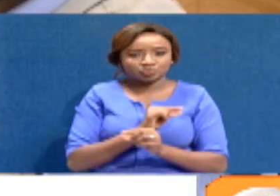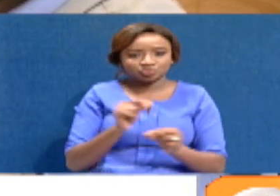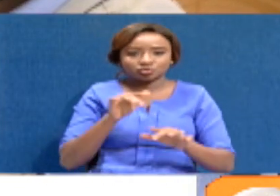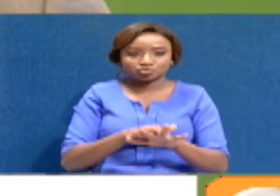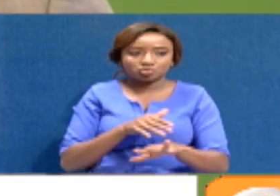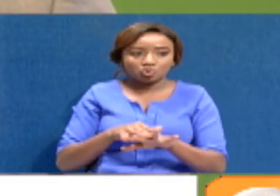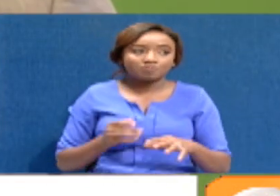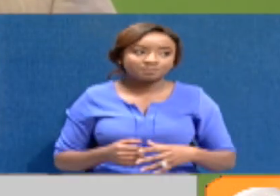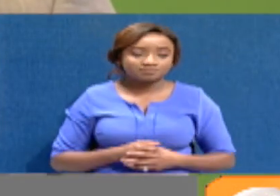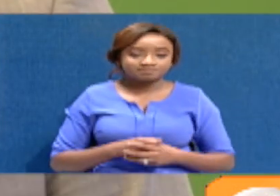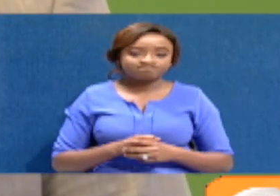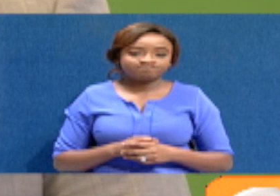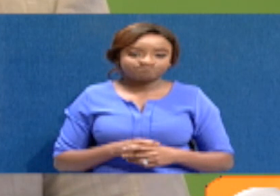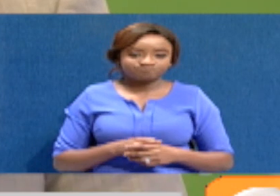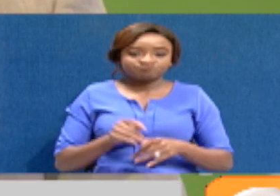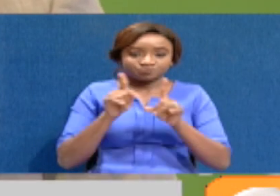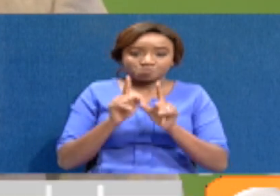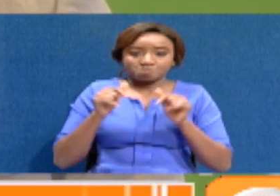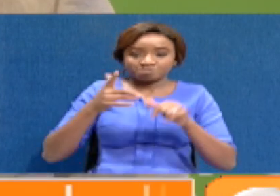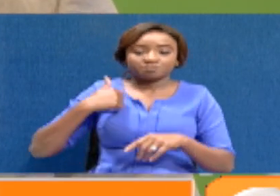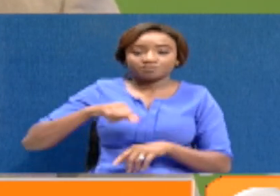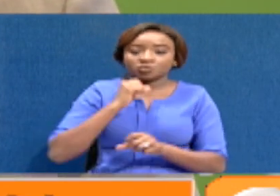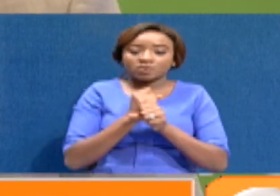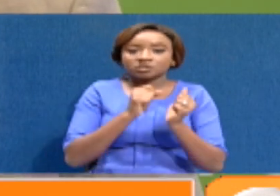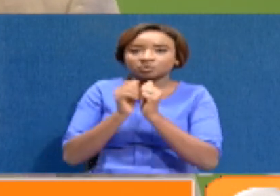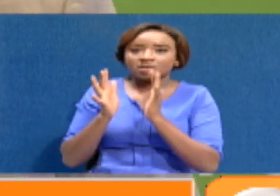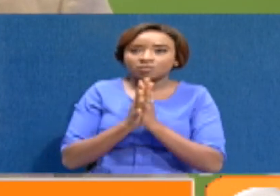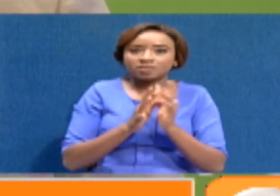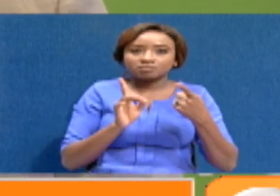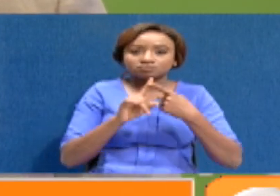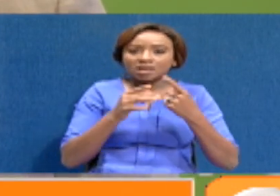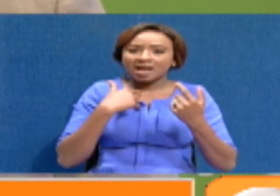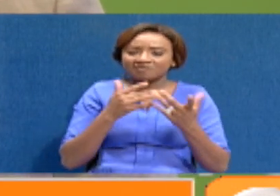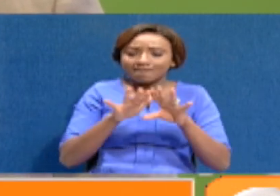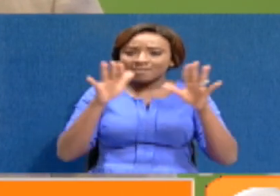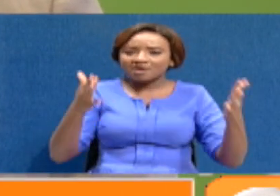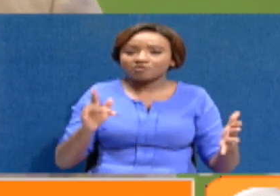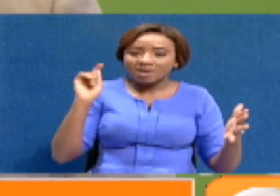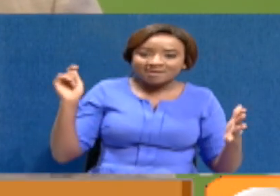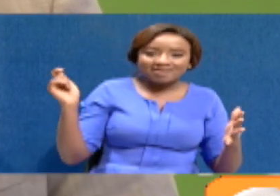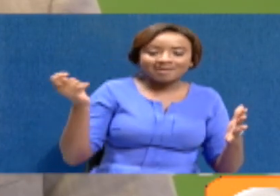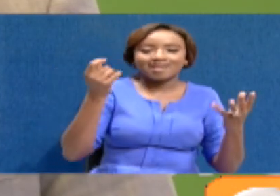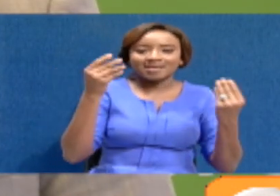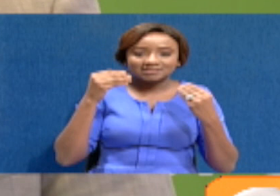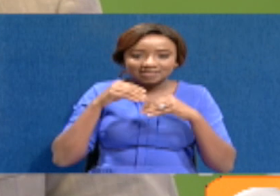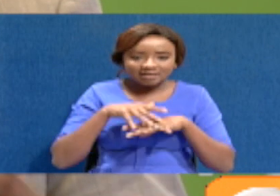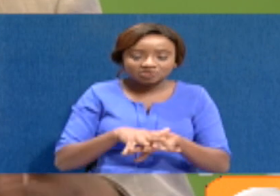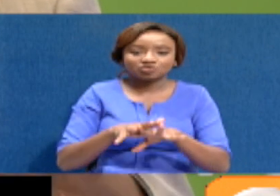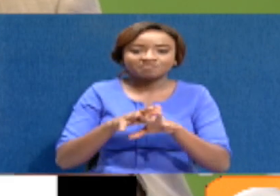Kefis. We are working on a common platform called the Kenya Integrated Agricultural Management Information System,